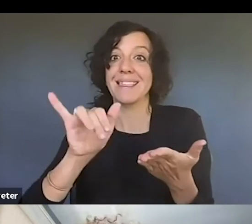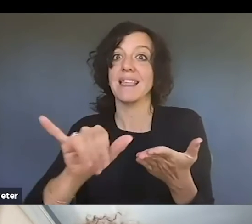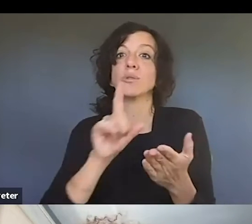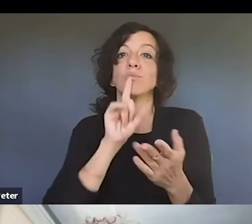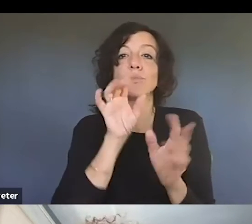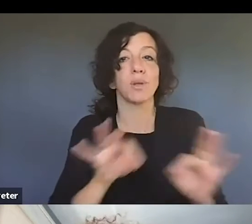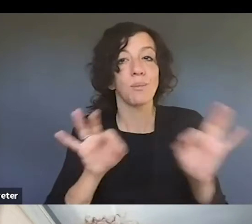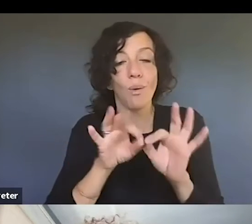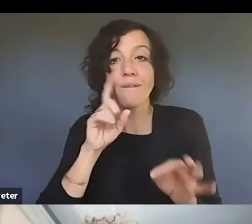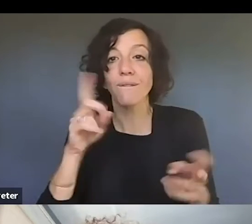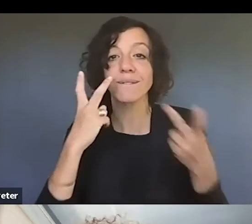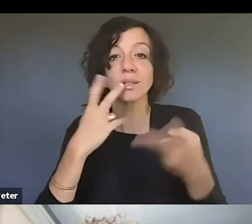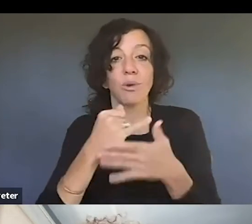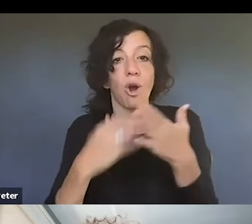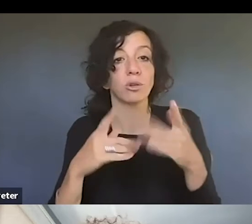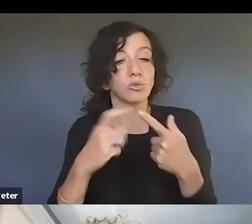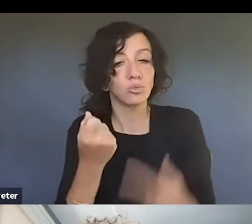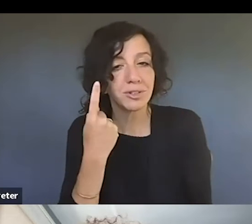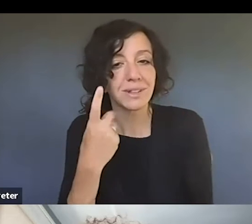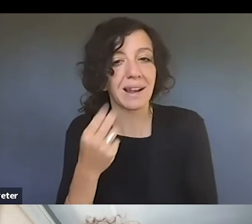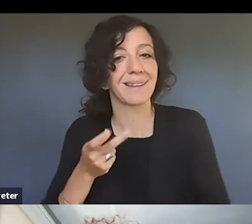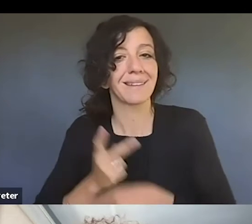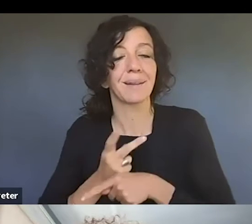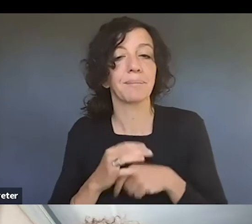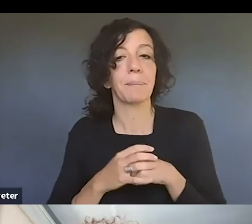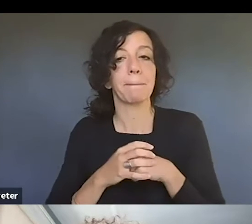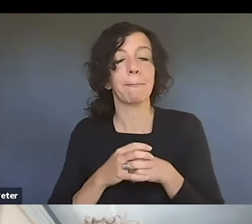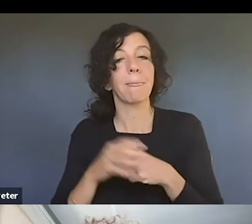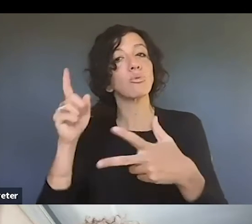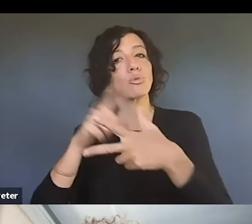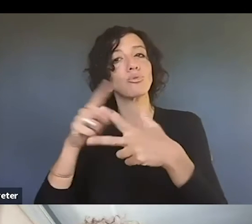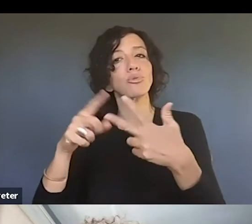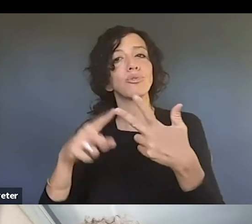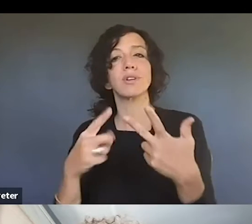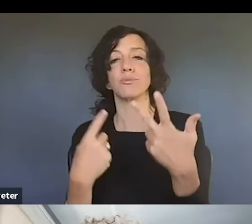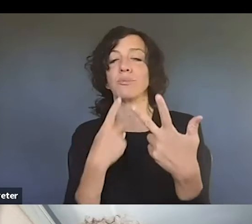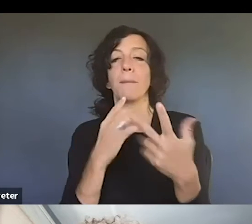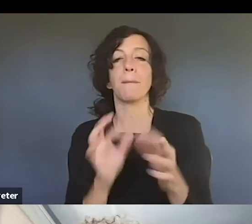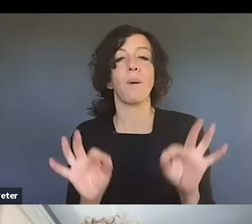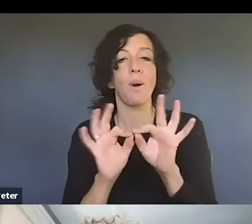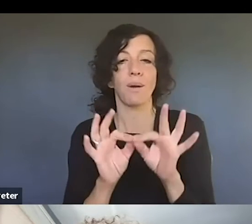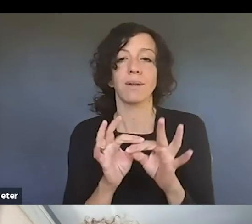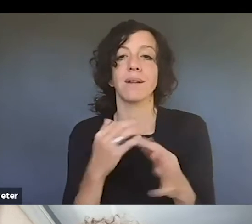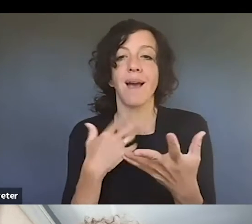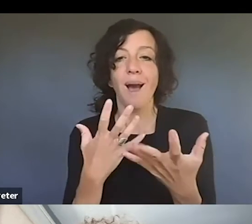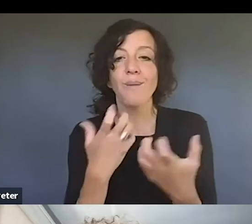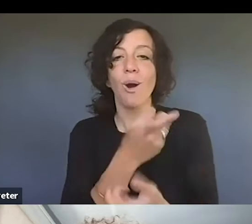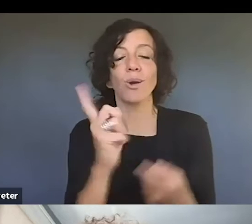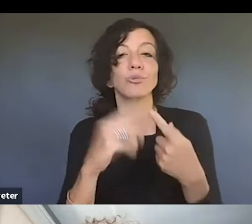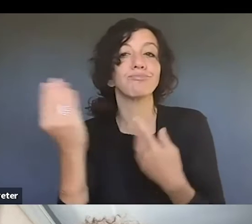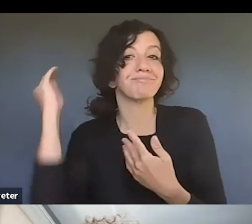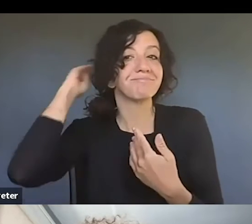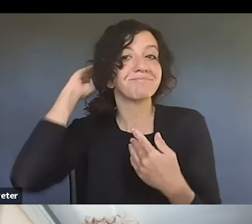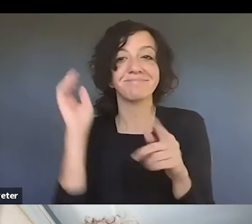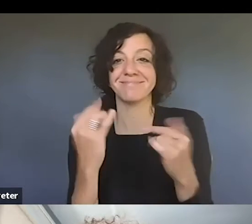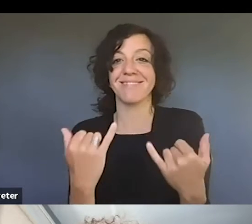Um, so those are the three things that I, uh, that I think, uh, I want to send you out into the world with as